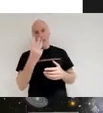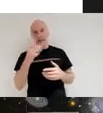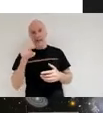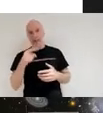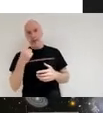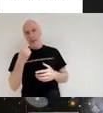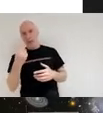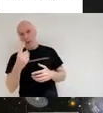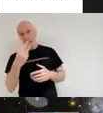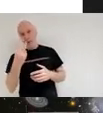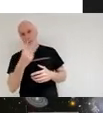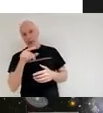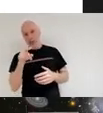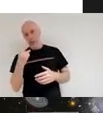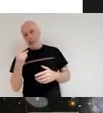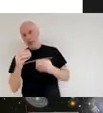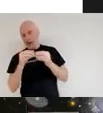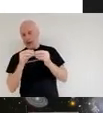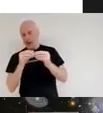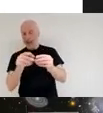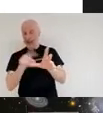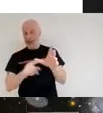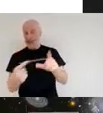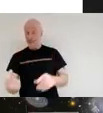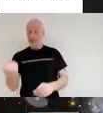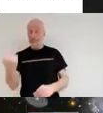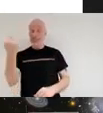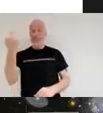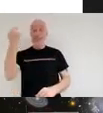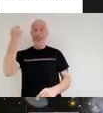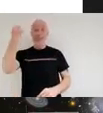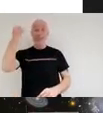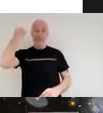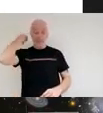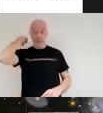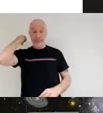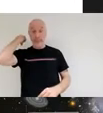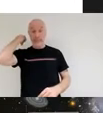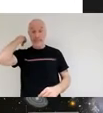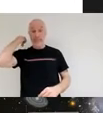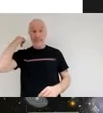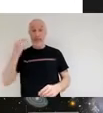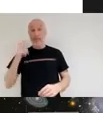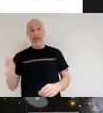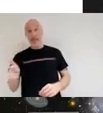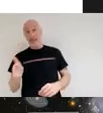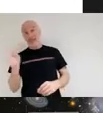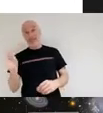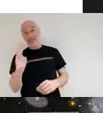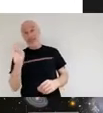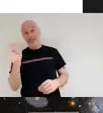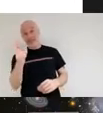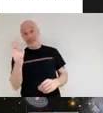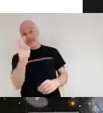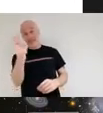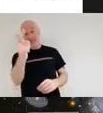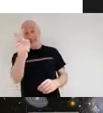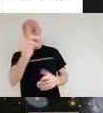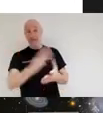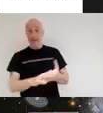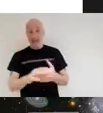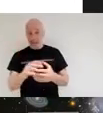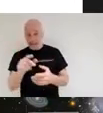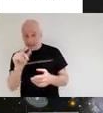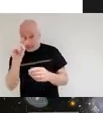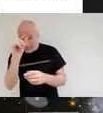that's a long way but there's a couple of issues the first thing is to be able to see even fainter light from the